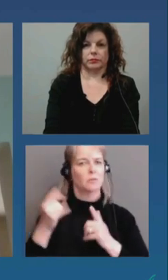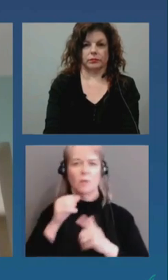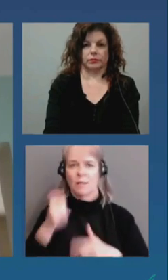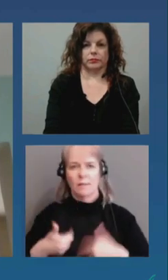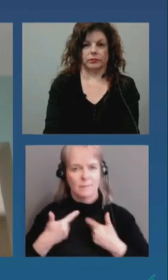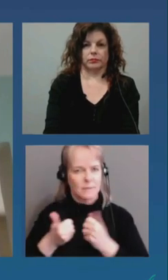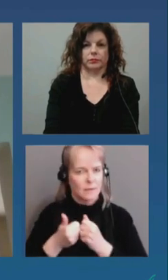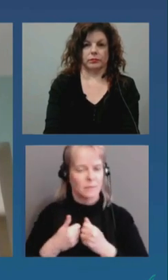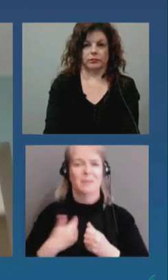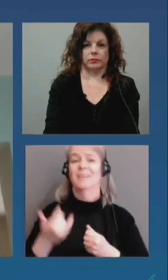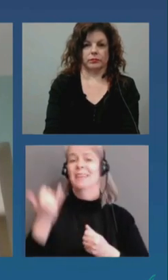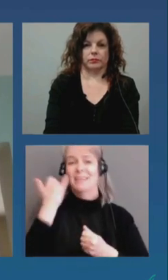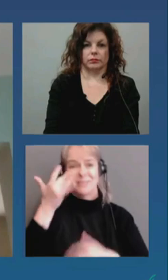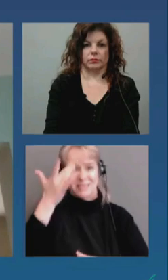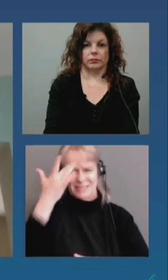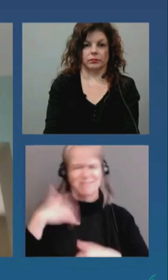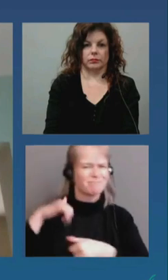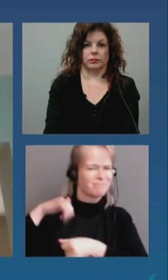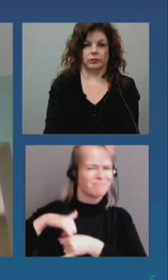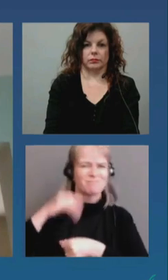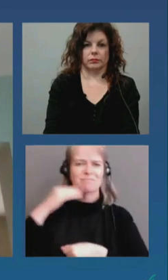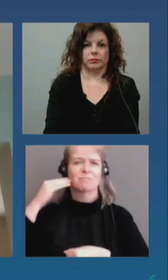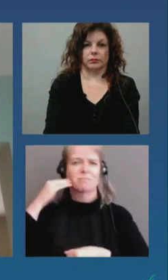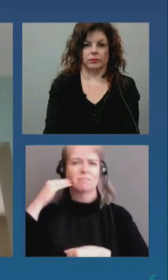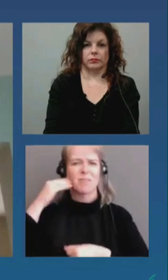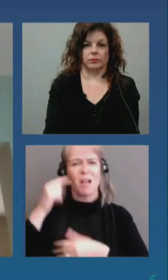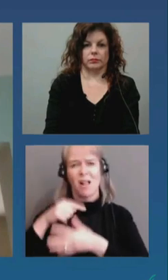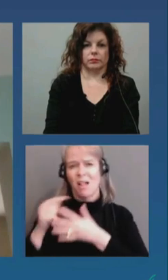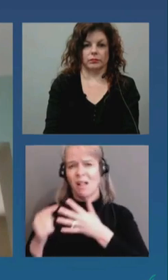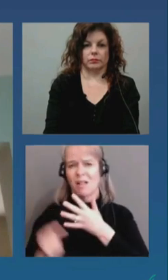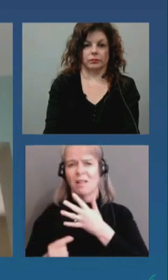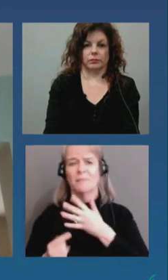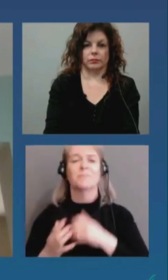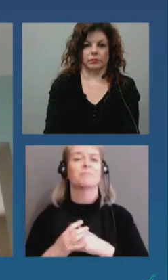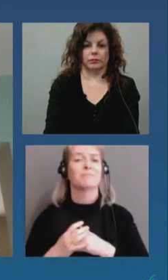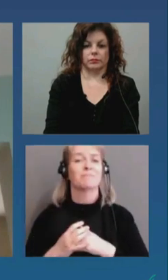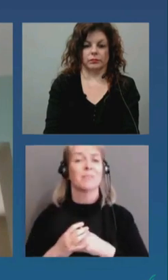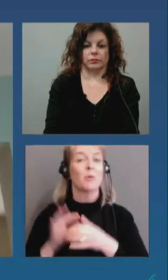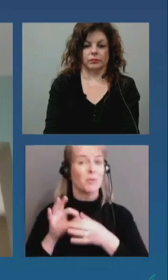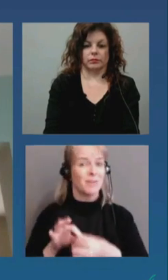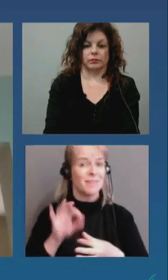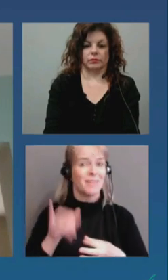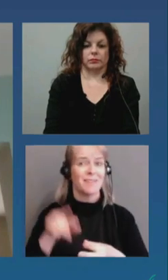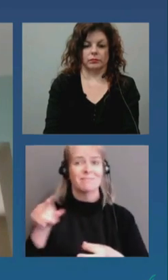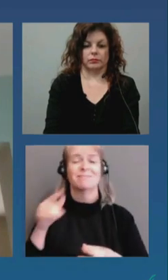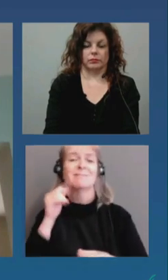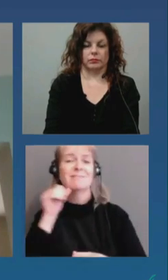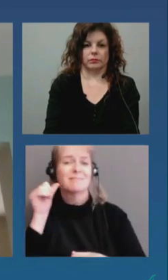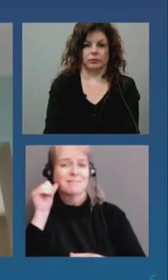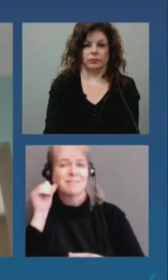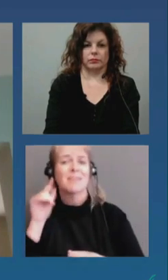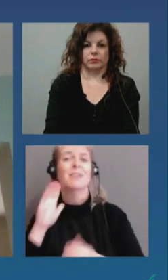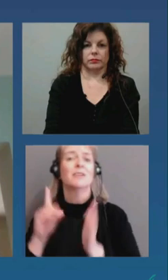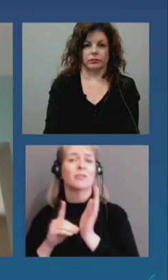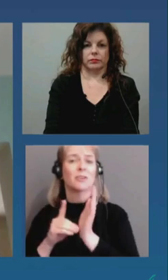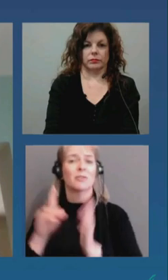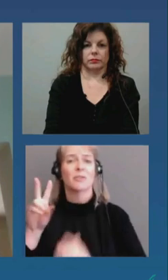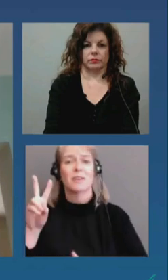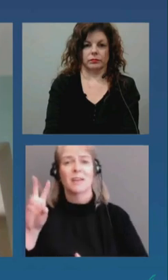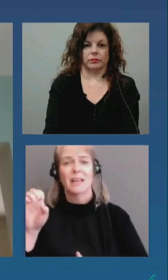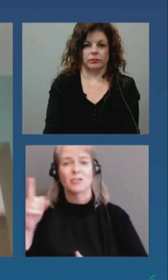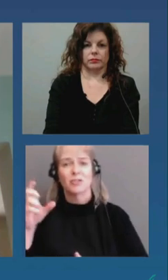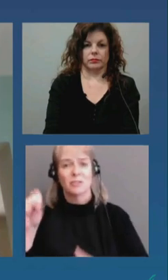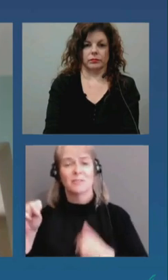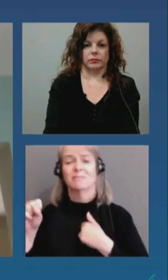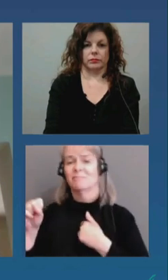when sick. In this spirit, yesterday, on behalf of Dr. Etches and Ottawa's Board of Health, I submitted a letter